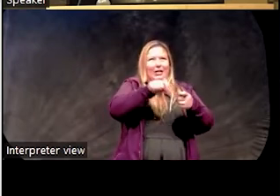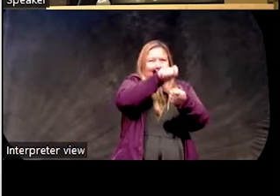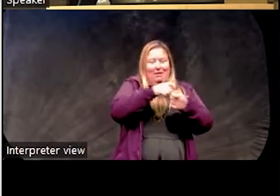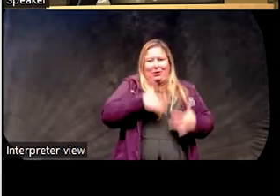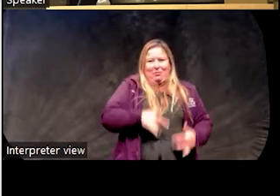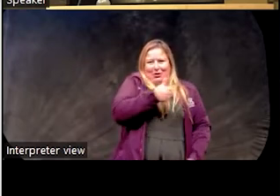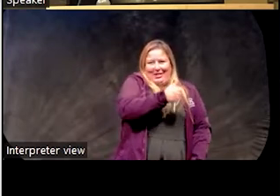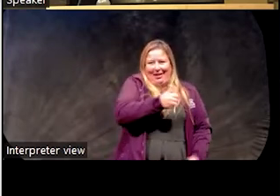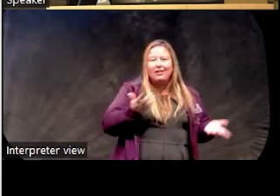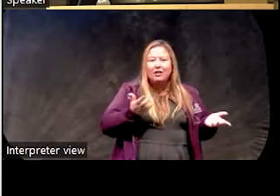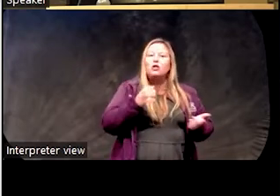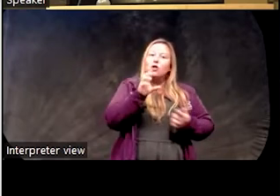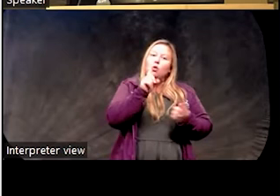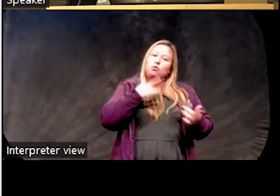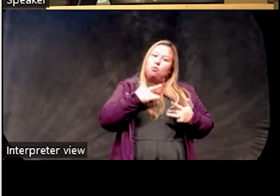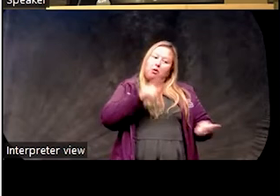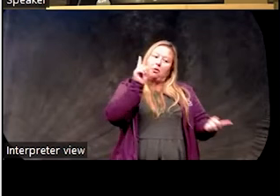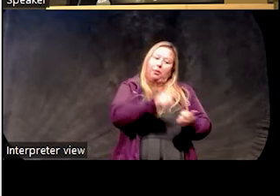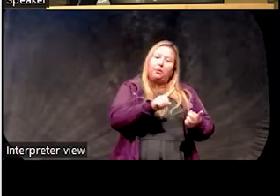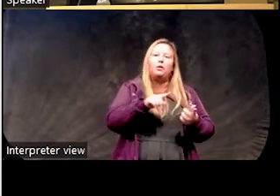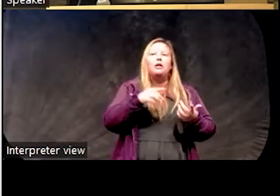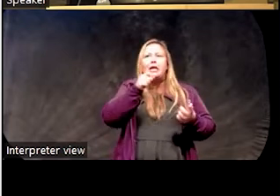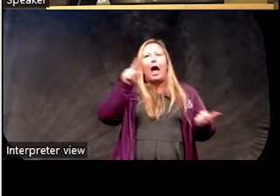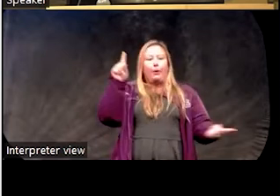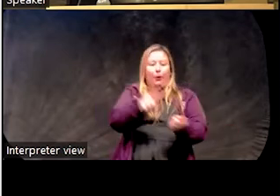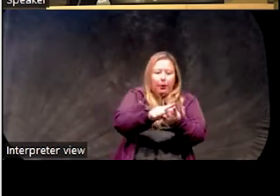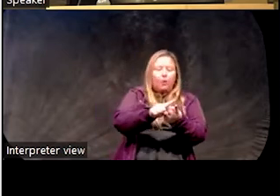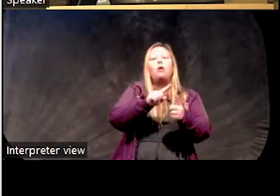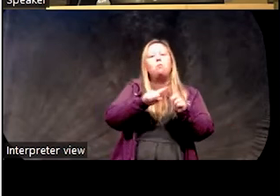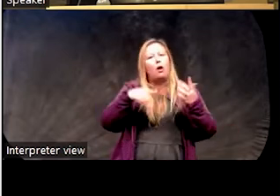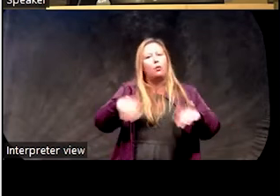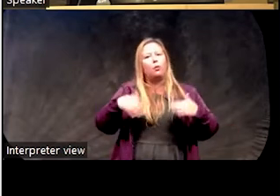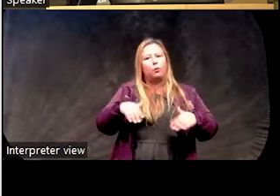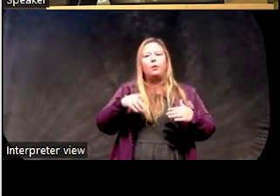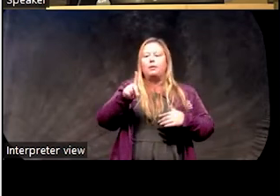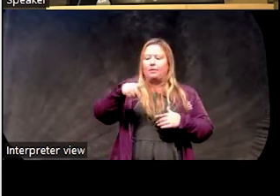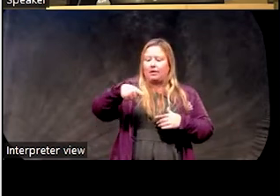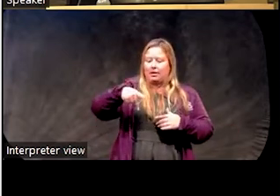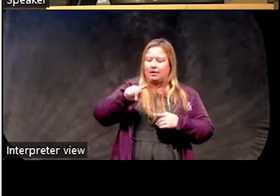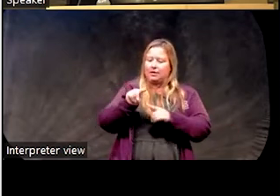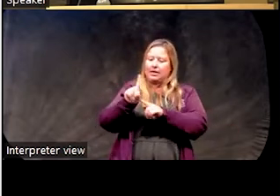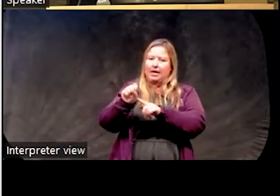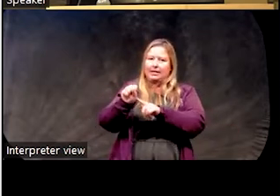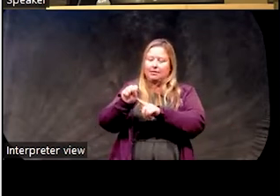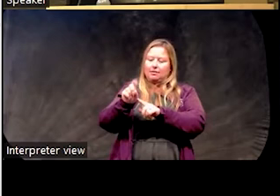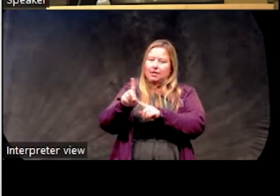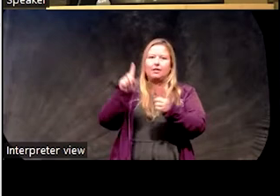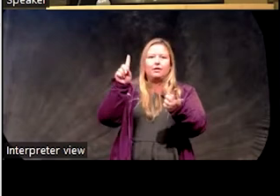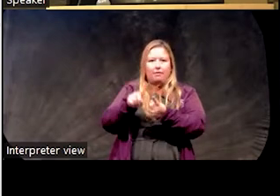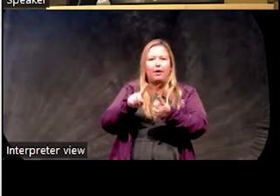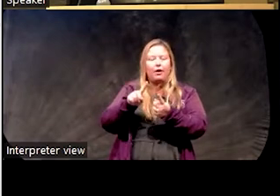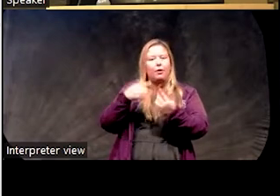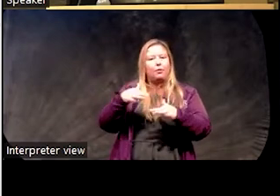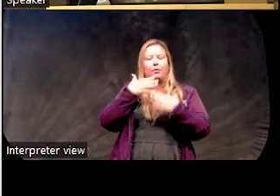PTSD severity, not as large a gain, but still a decrease in PTSD severity. So that's the second